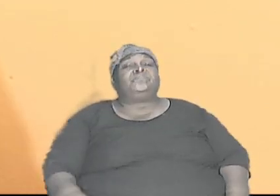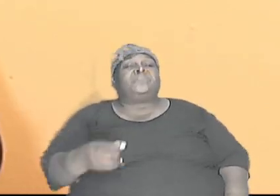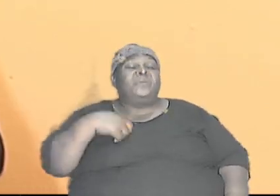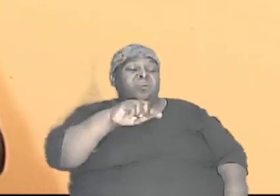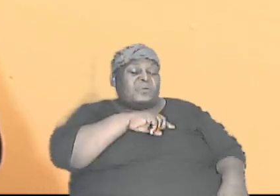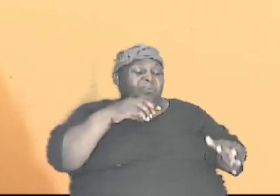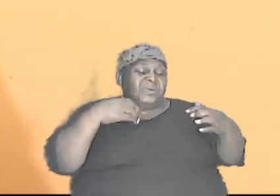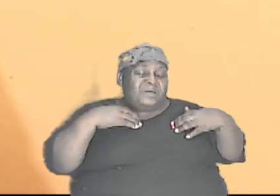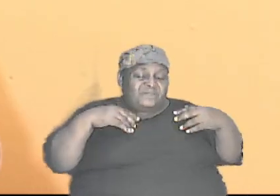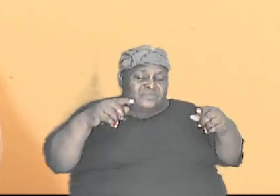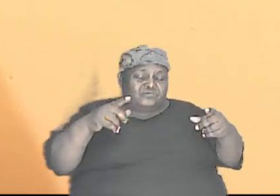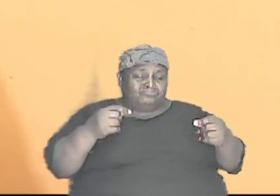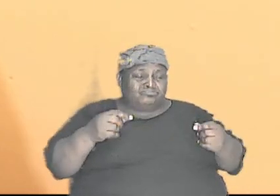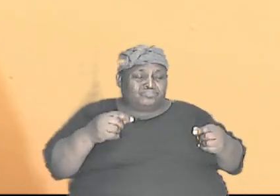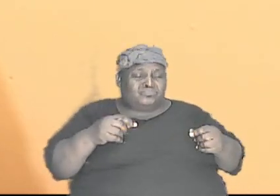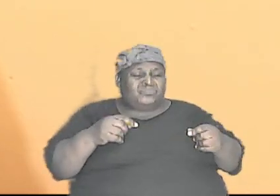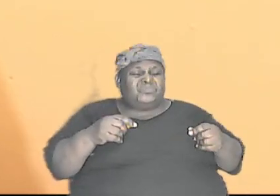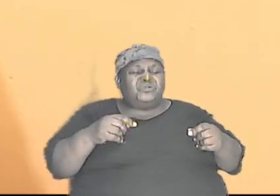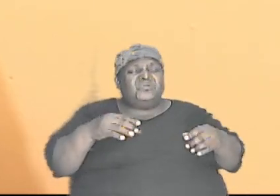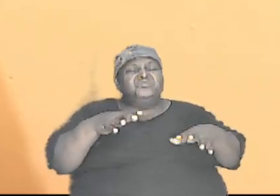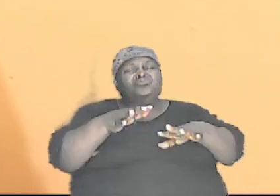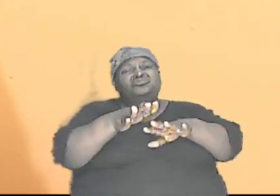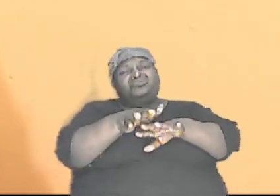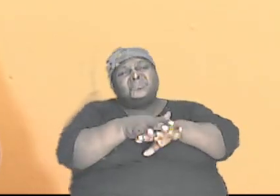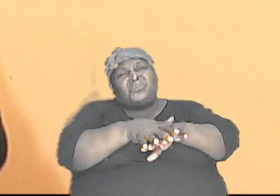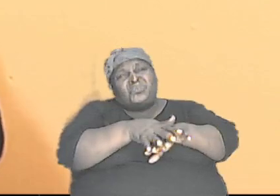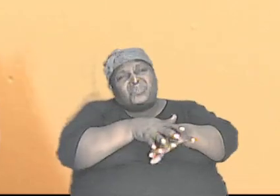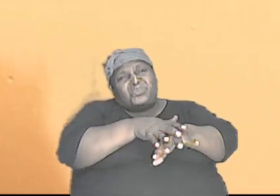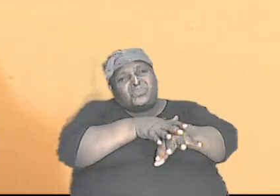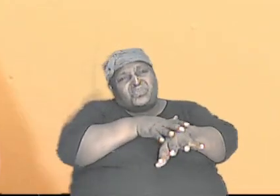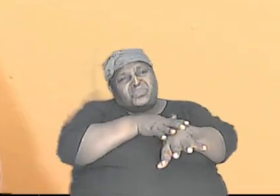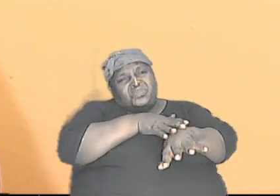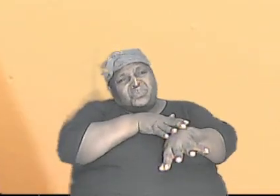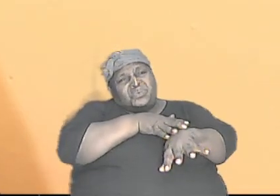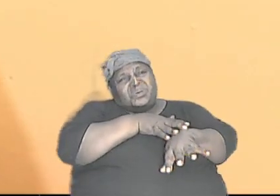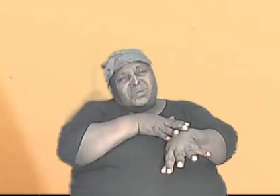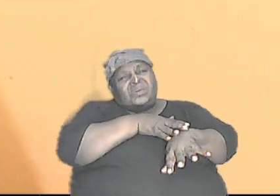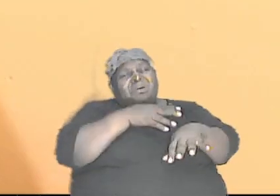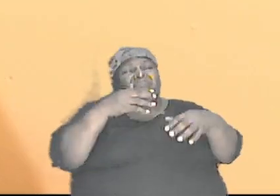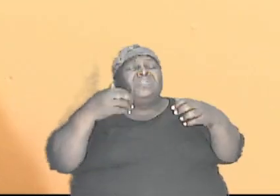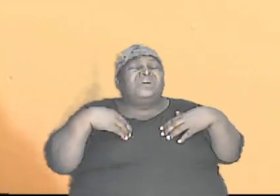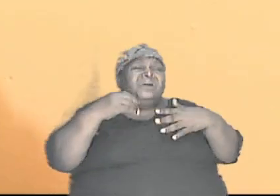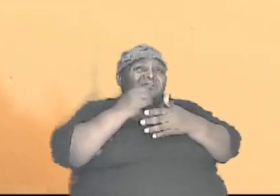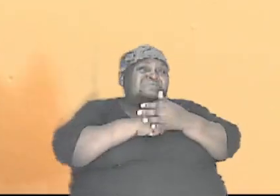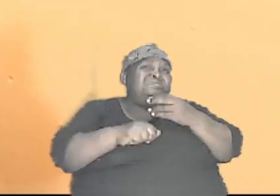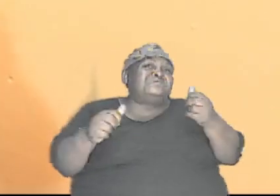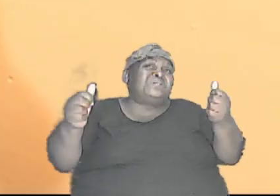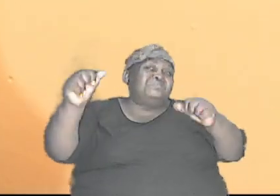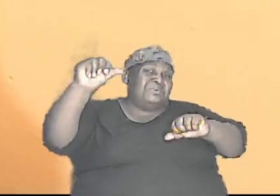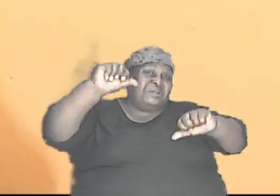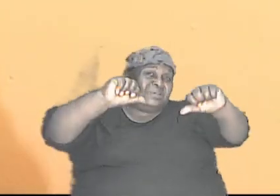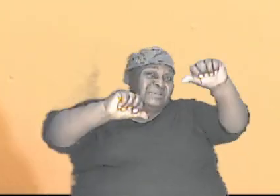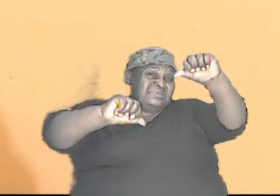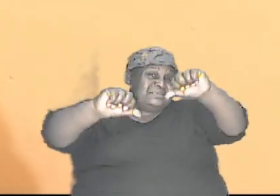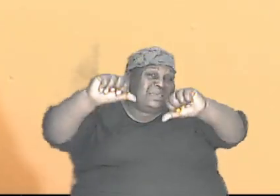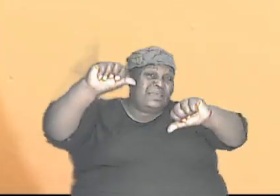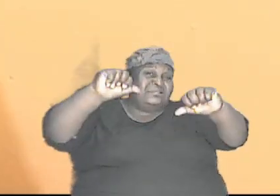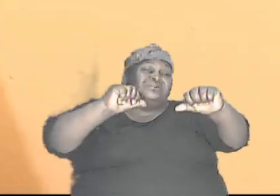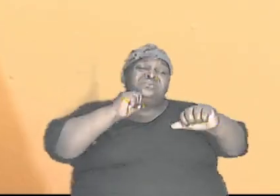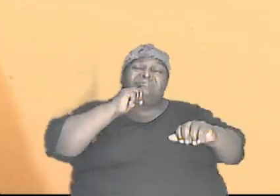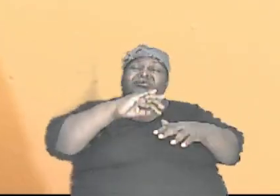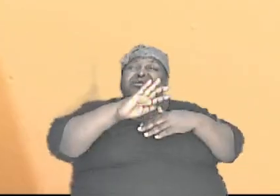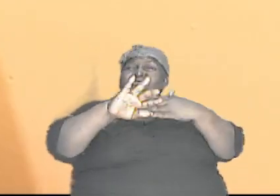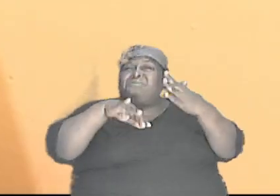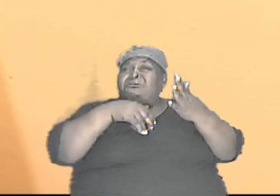to do it pretty slowly because it has some science in it and not all of us are science based